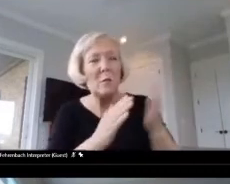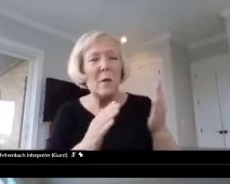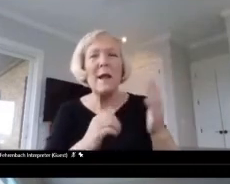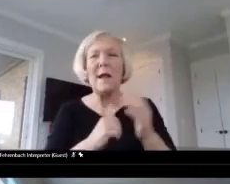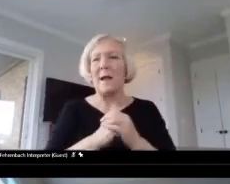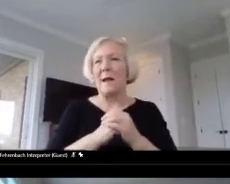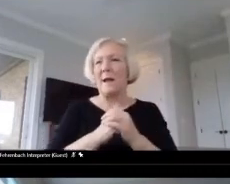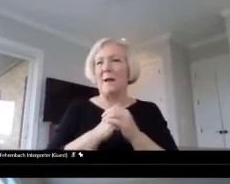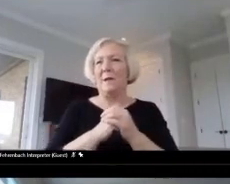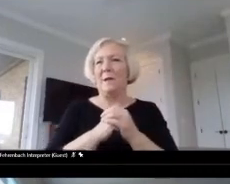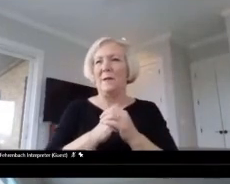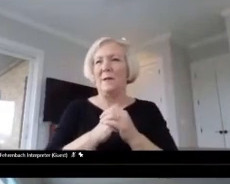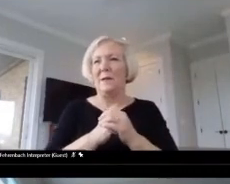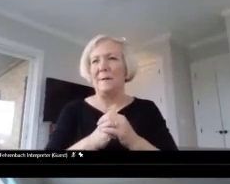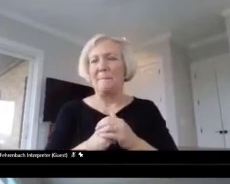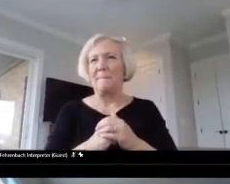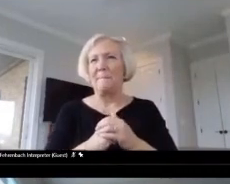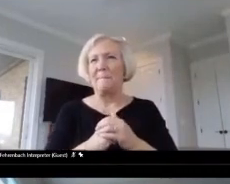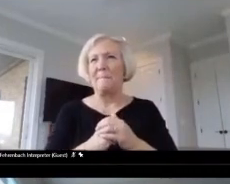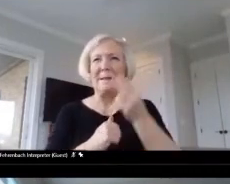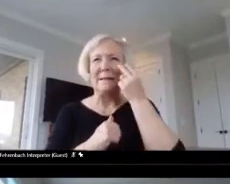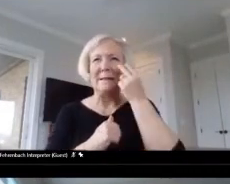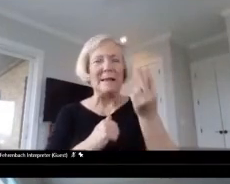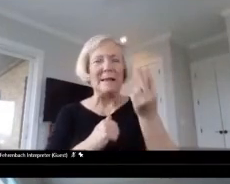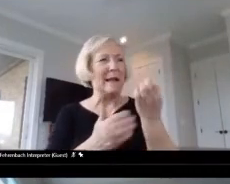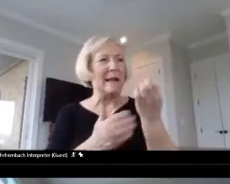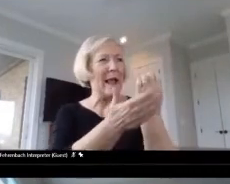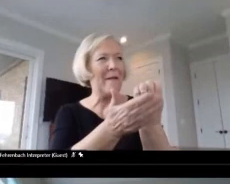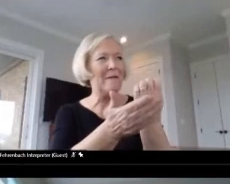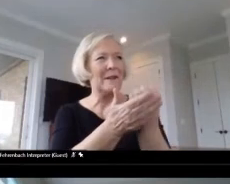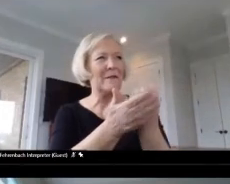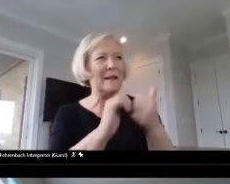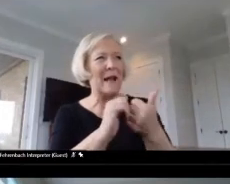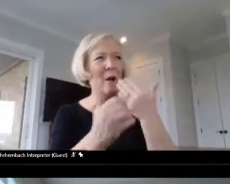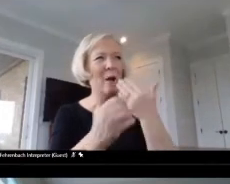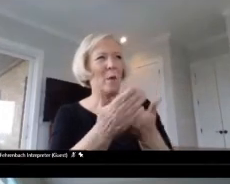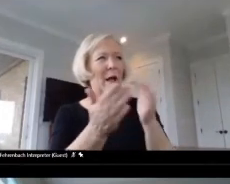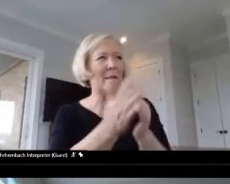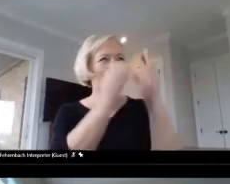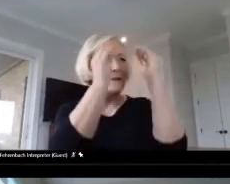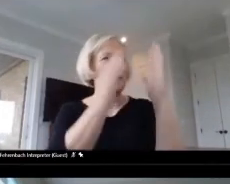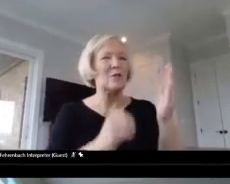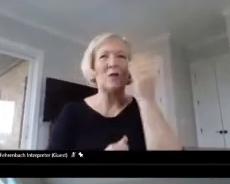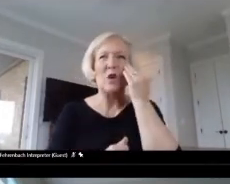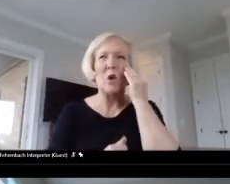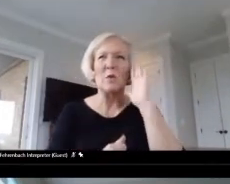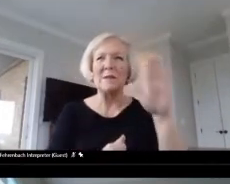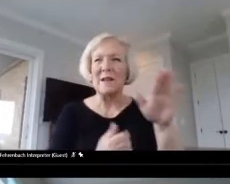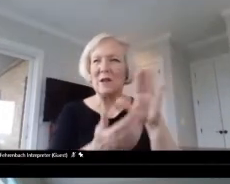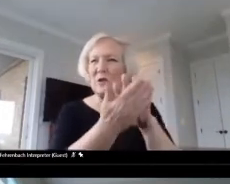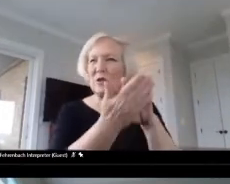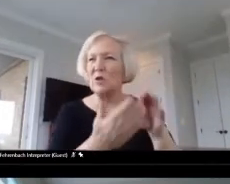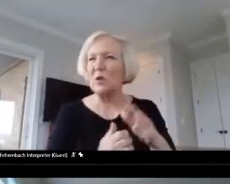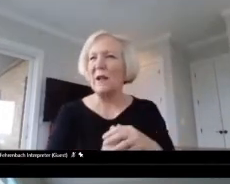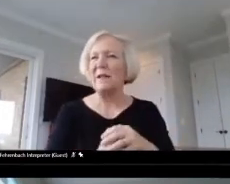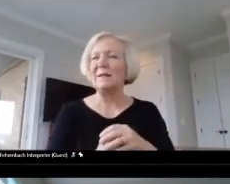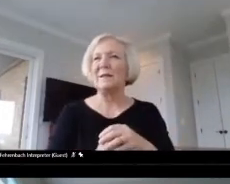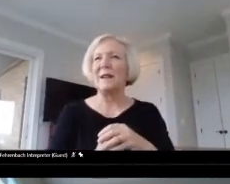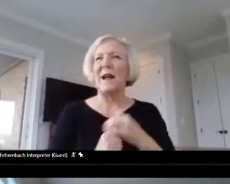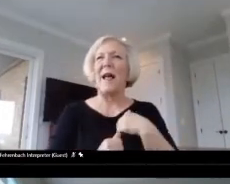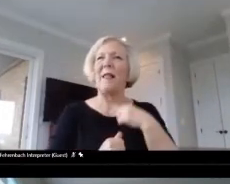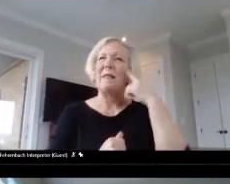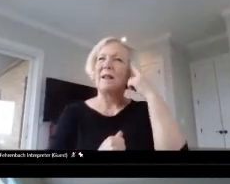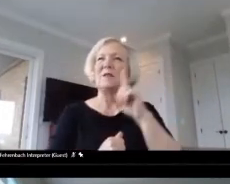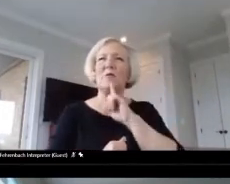seeing evidence of how well this teacher knows their students. And I just think it's a really